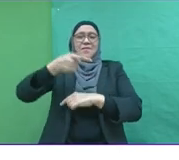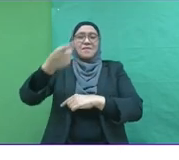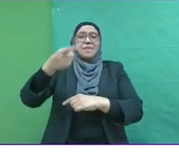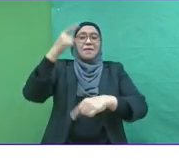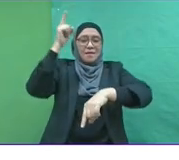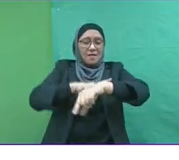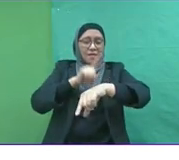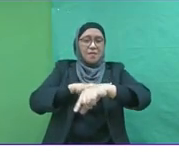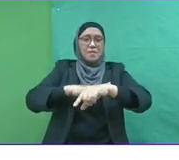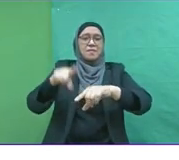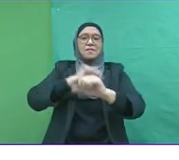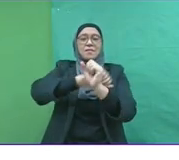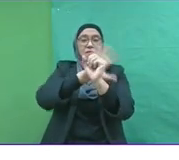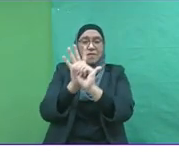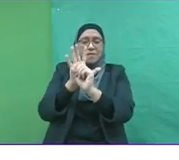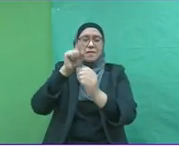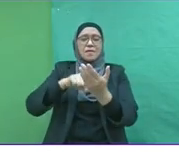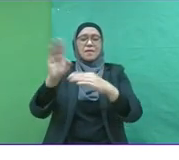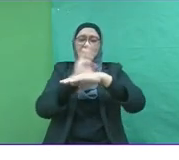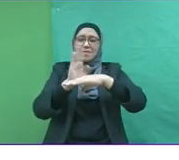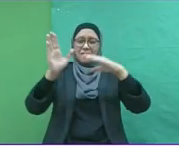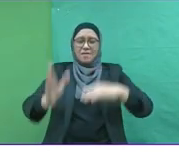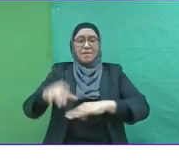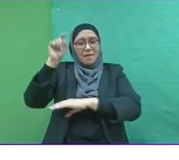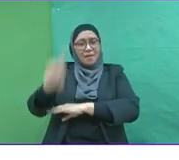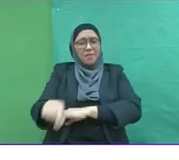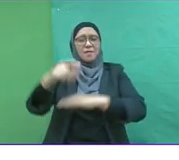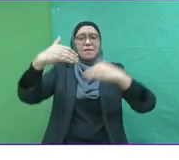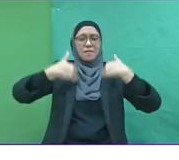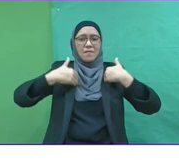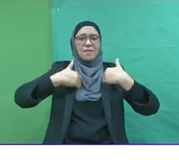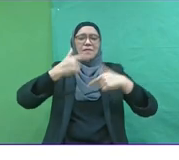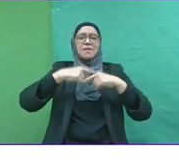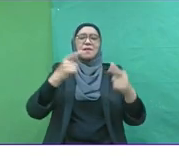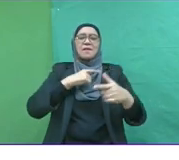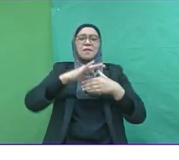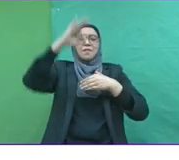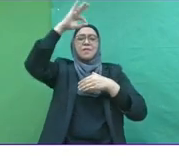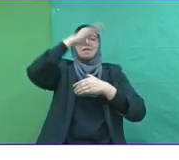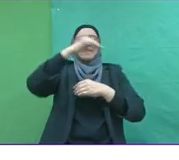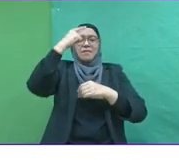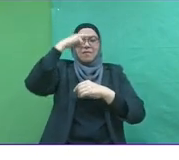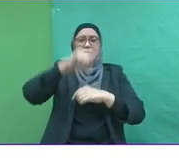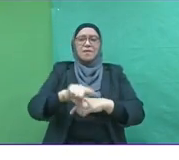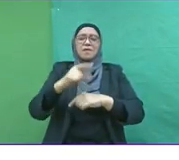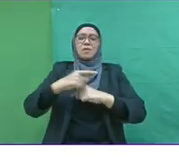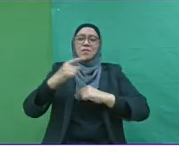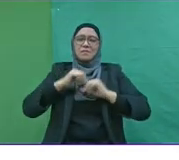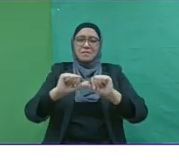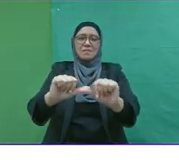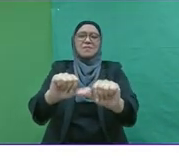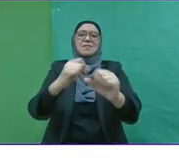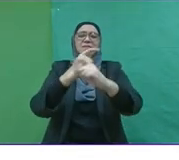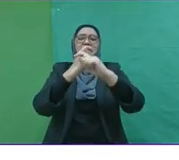pandemic times, entrepreneurs must have courage, determination, and resilience.